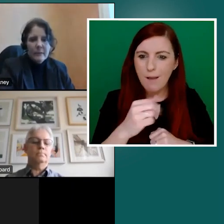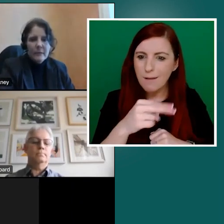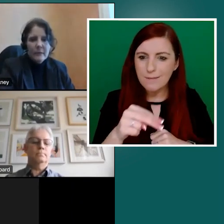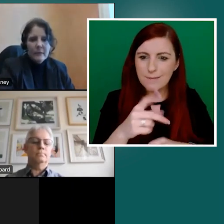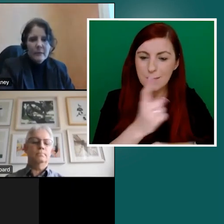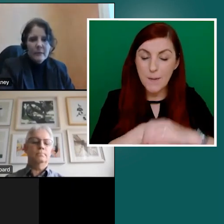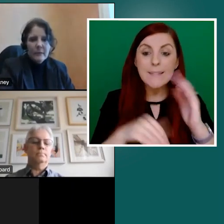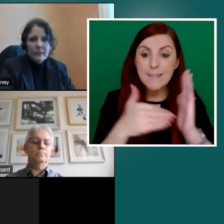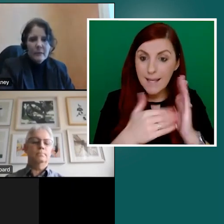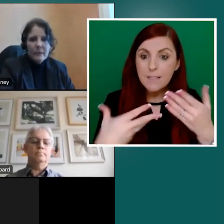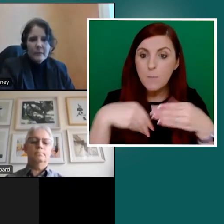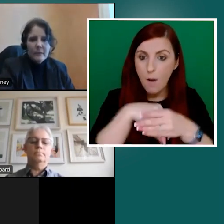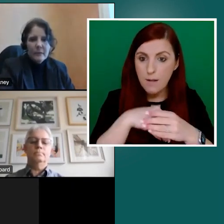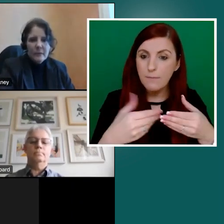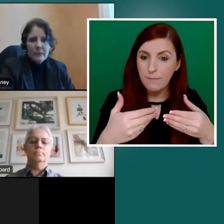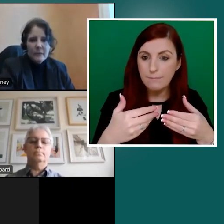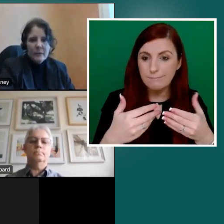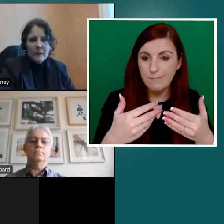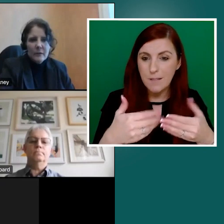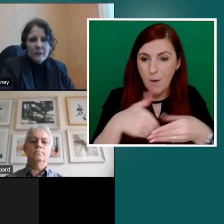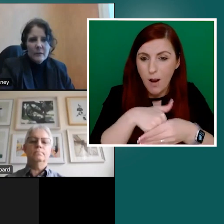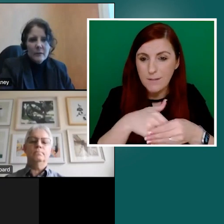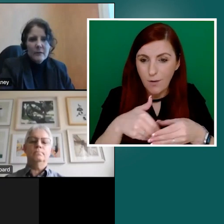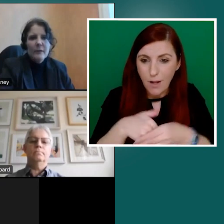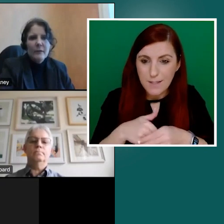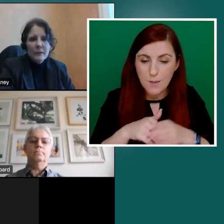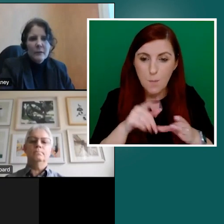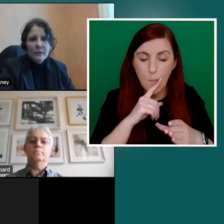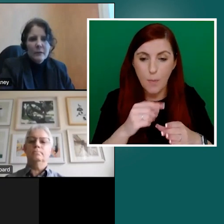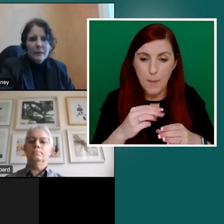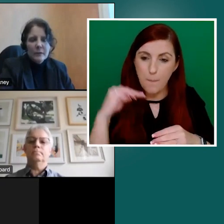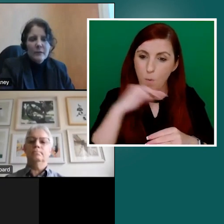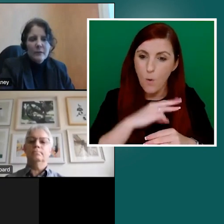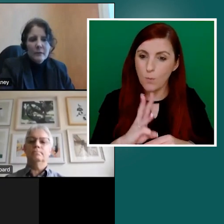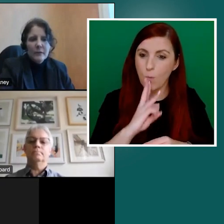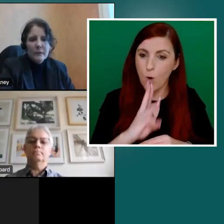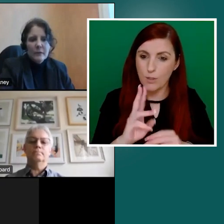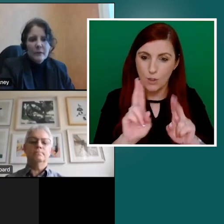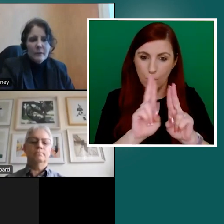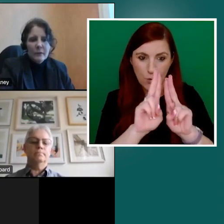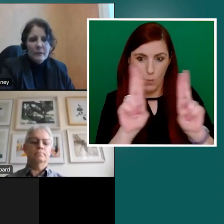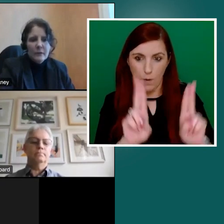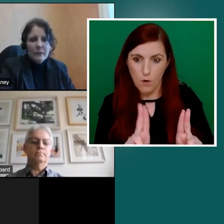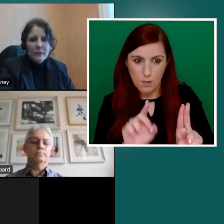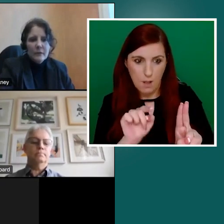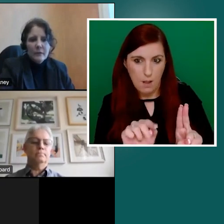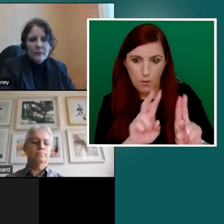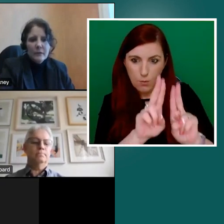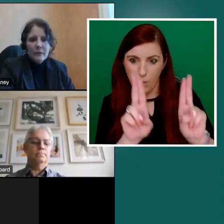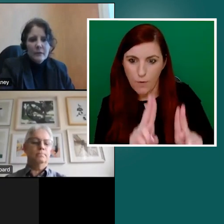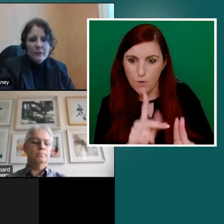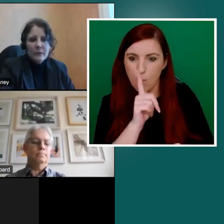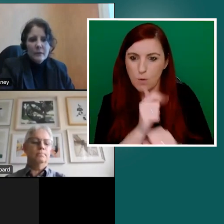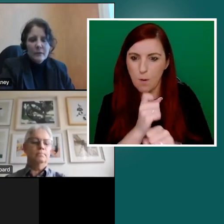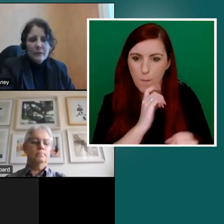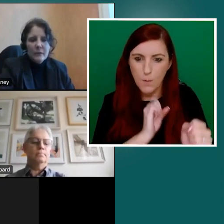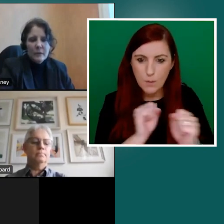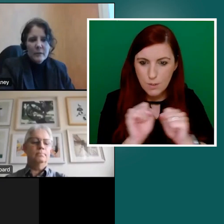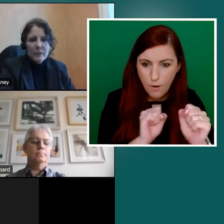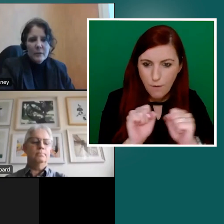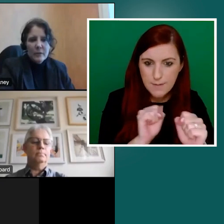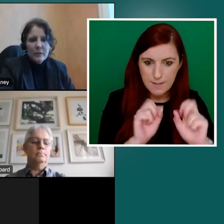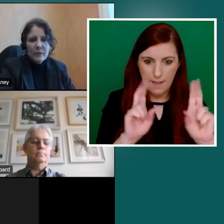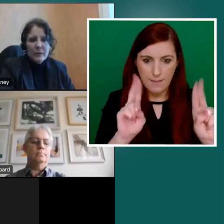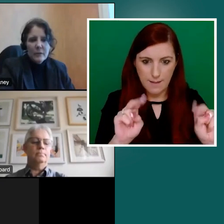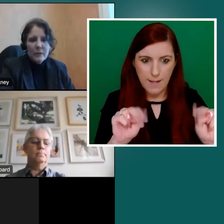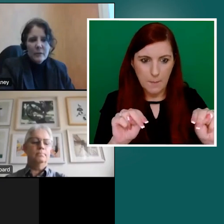context, obviously. But the key word in this is universal. We are talking about universality. We are talking about services that can